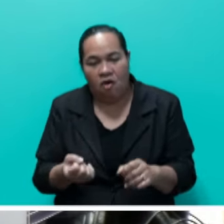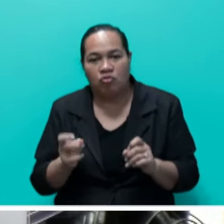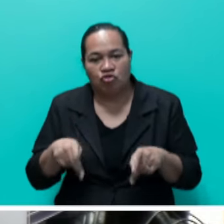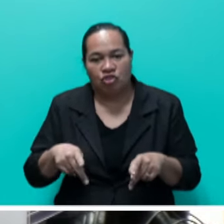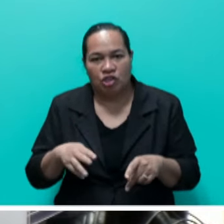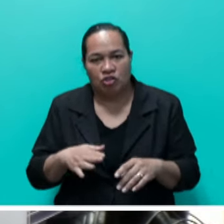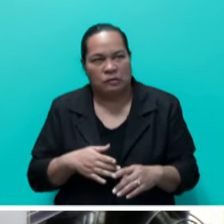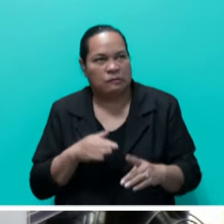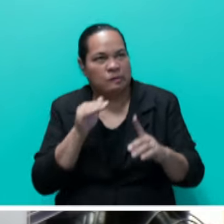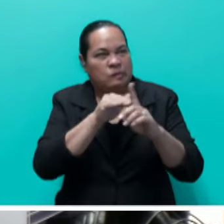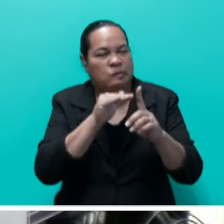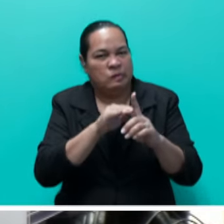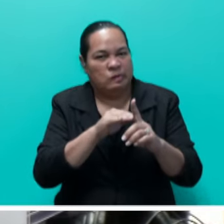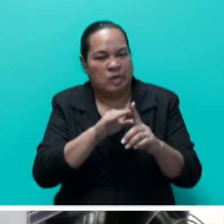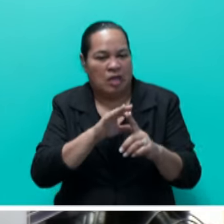Thank you very much, Mr. Speaker.